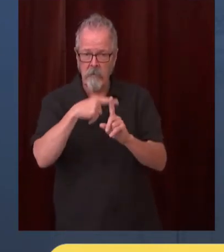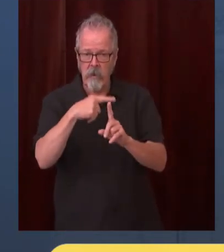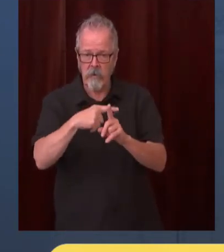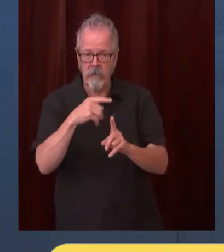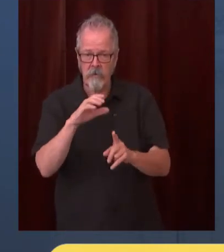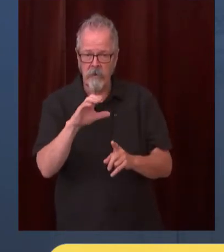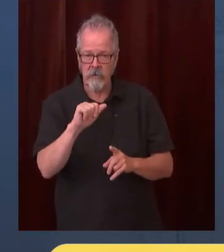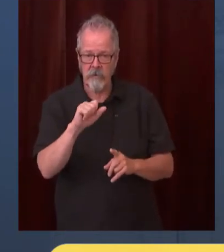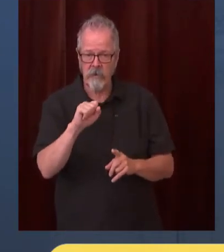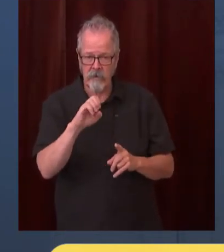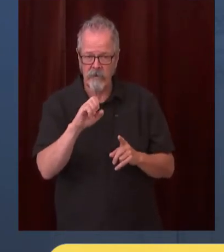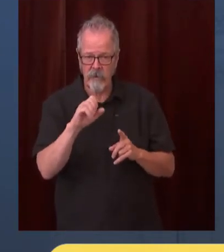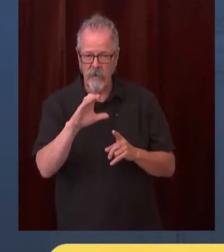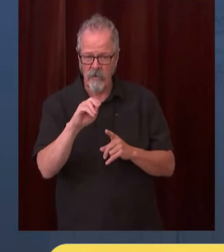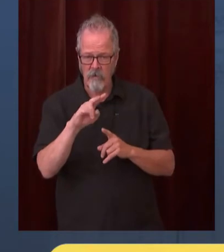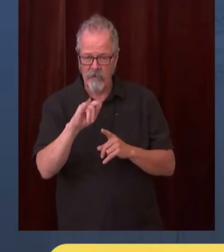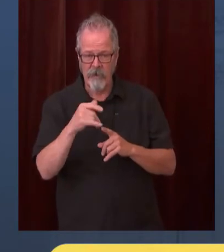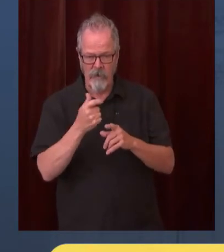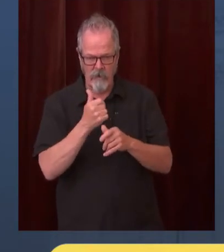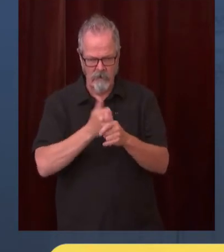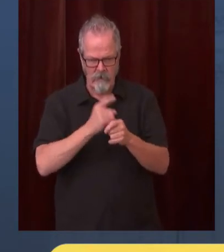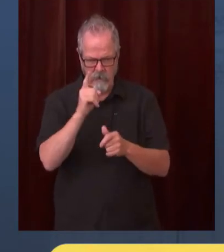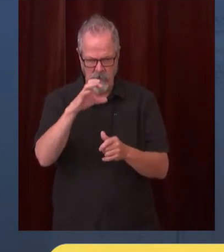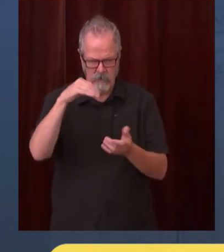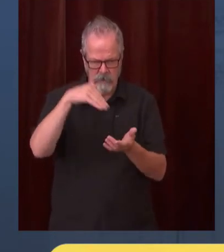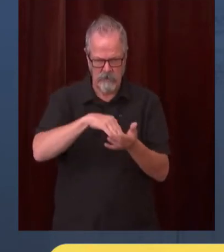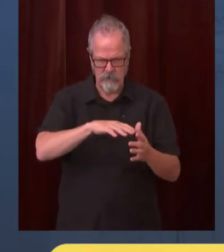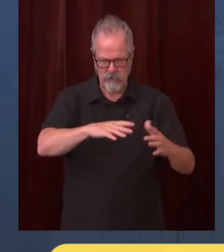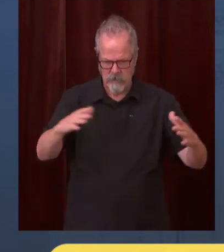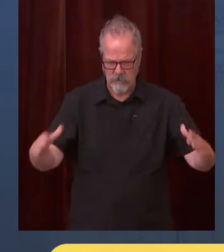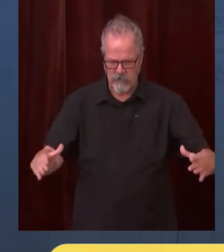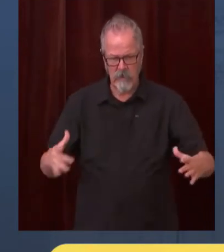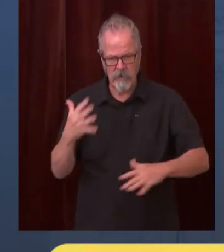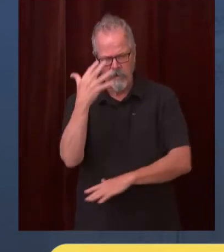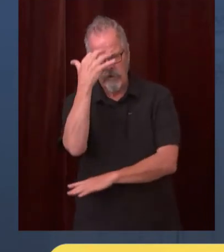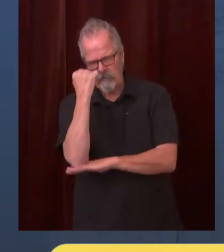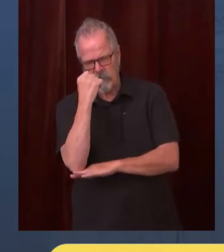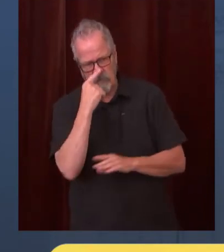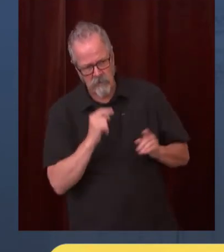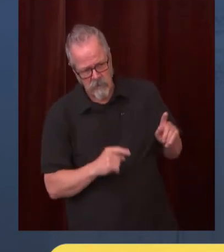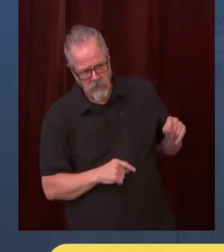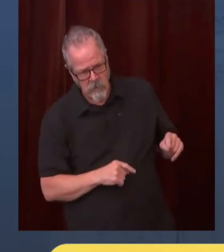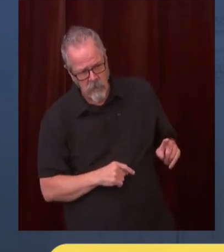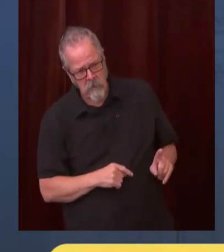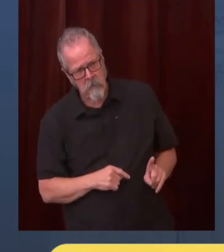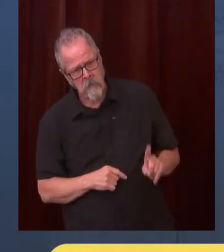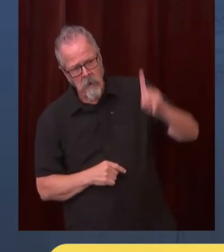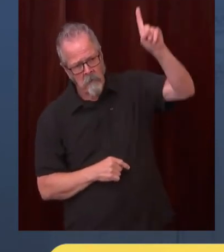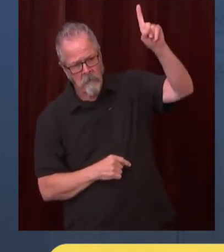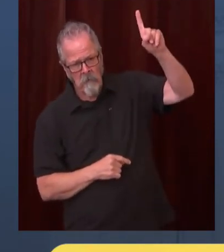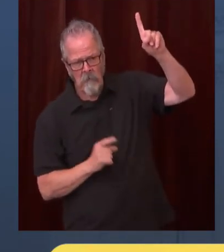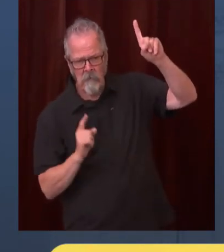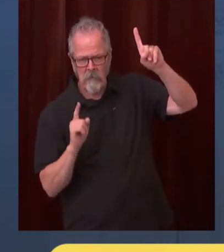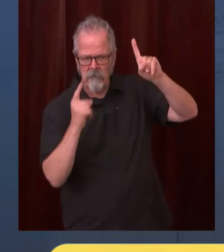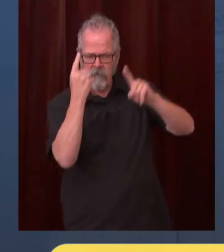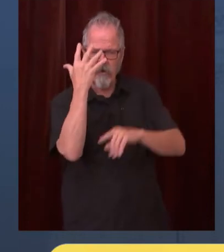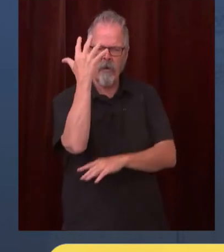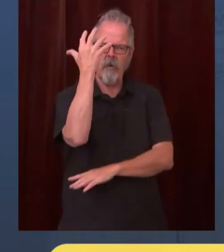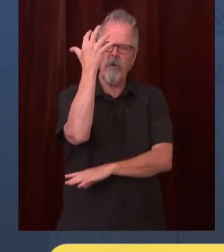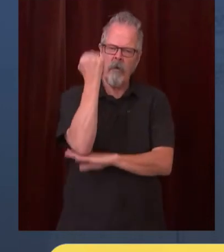and they continue to go up fortunately they're not going up as steeply as they are but unfortunately they are continuing